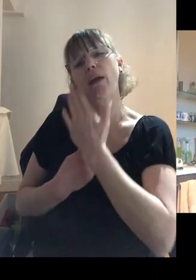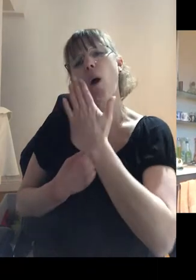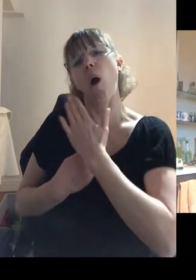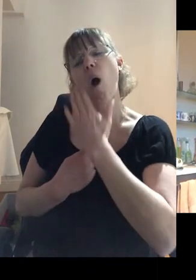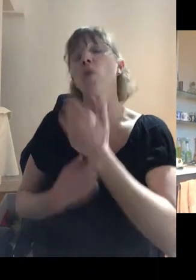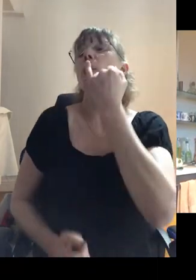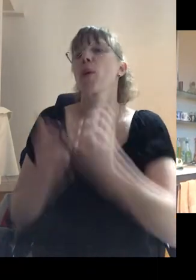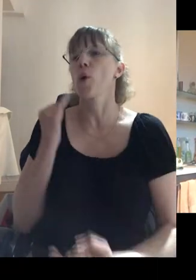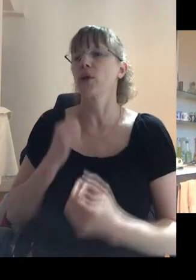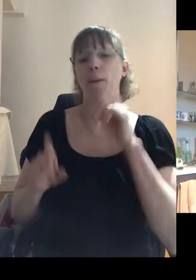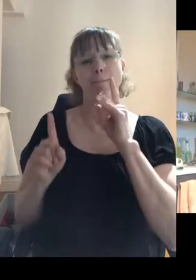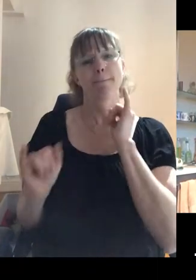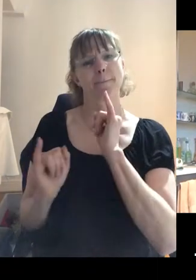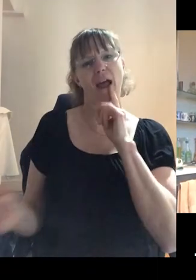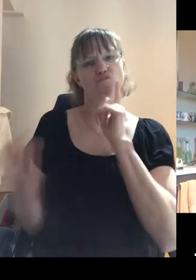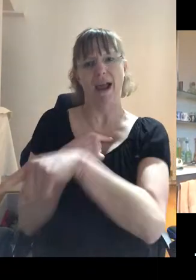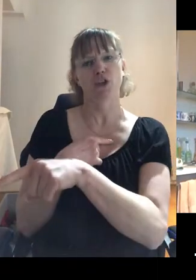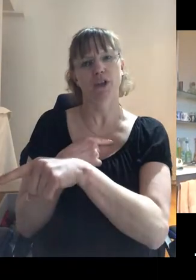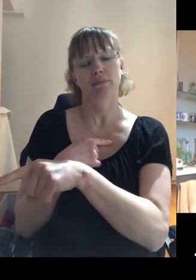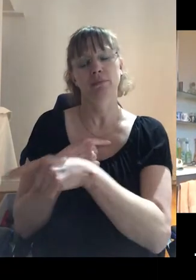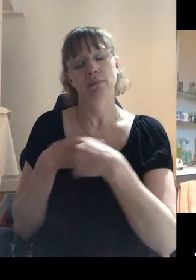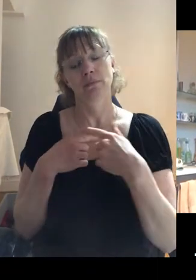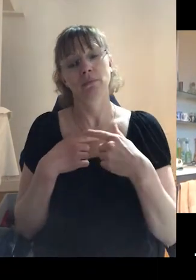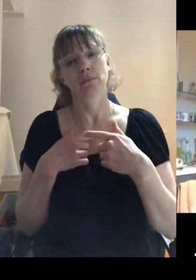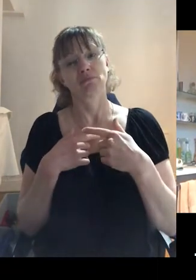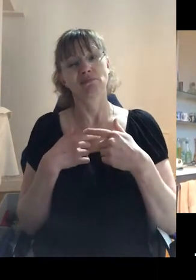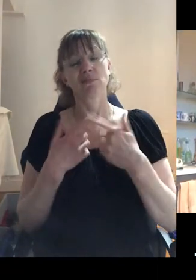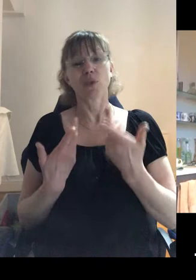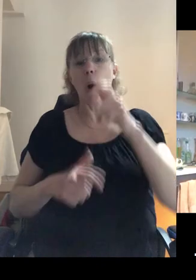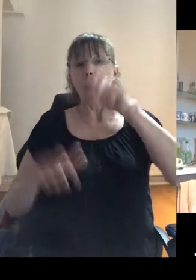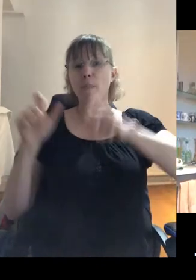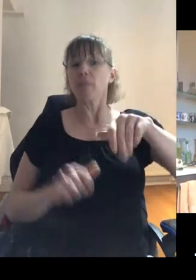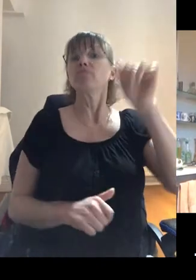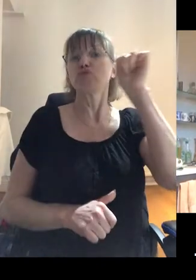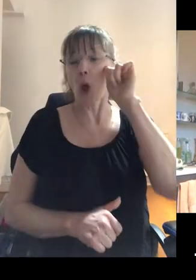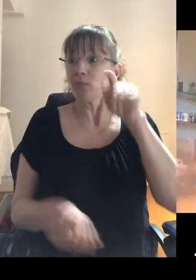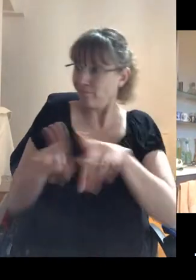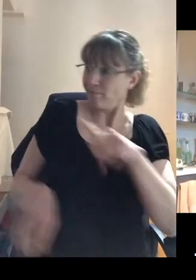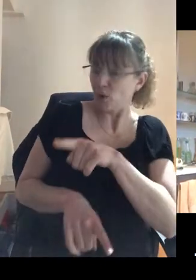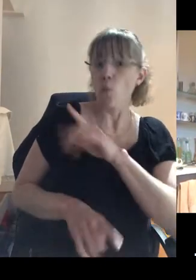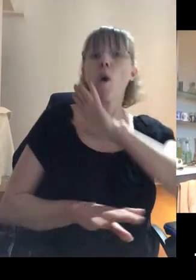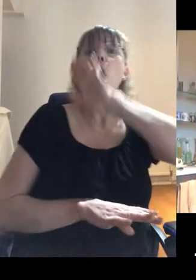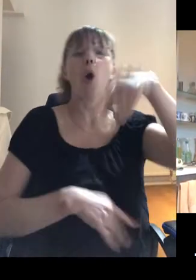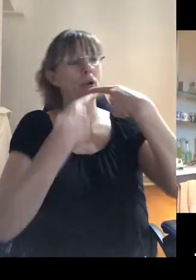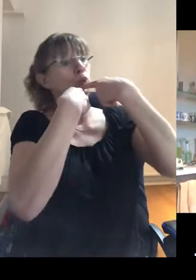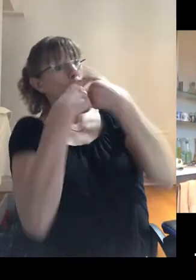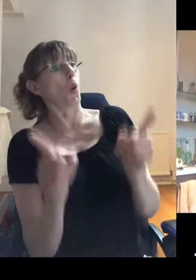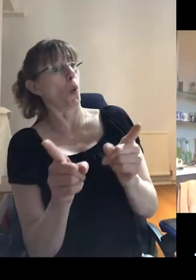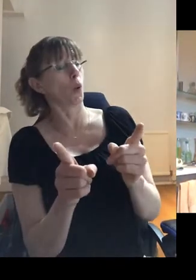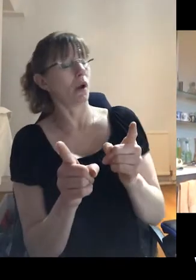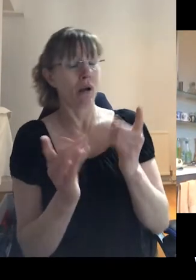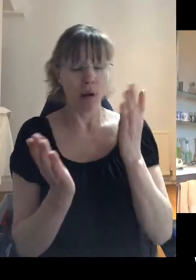and at the worst, you know, bad reactions. Um, and so the people I know who like you just went home and blurted it out